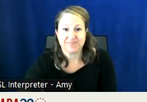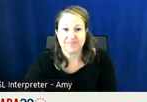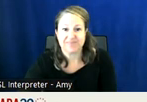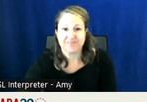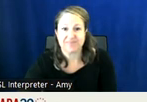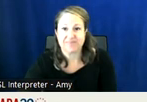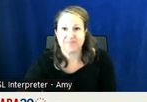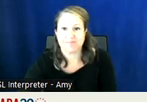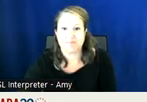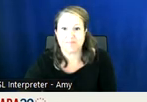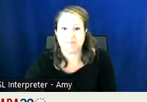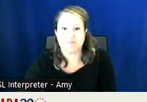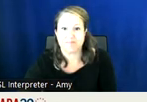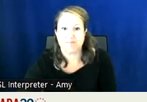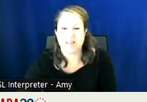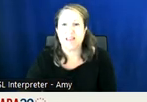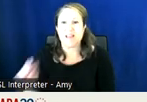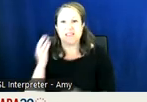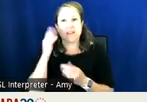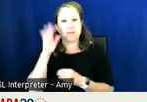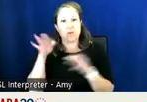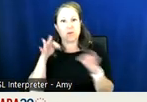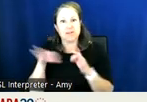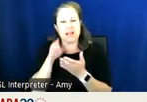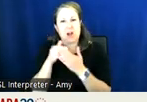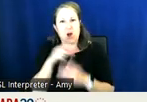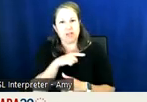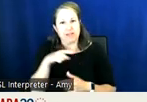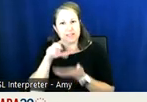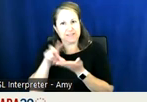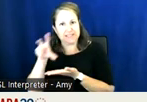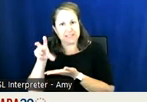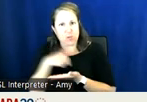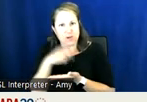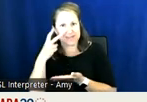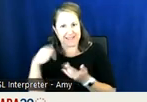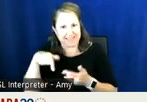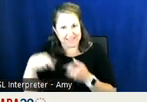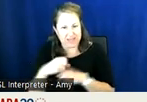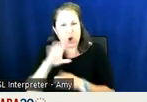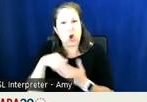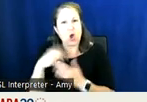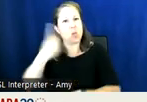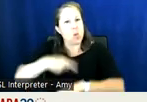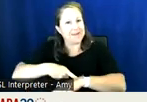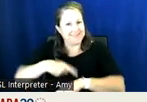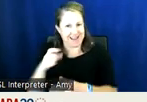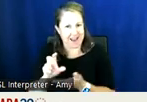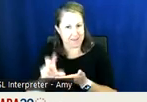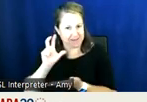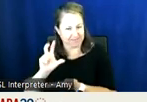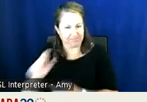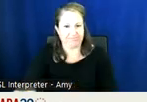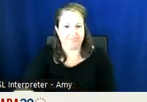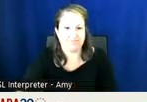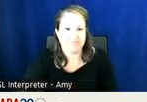would be all of the legislative investments that cda is seeing this year these are all one time in nature and these are um